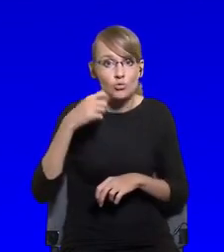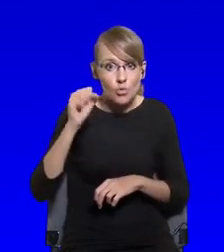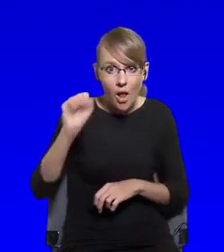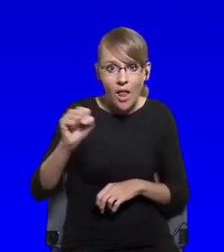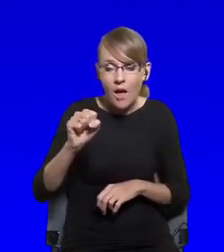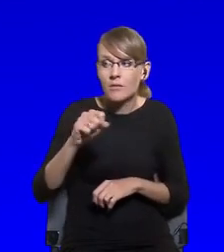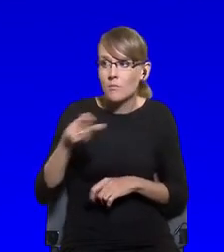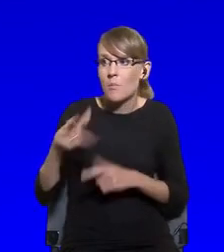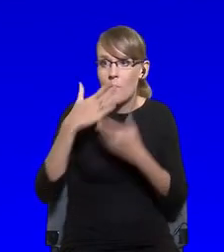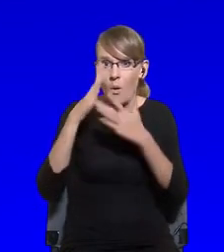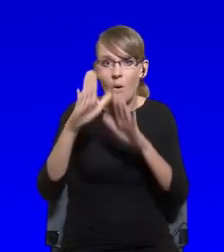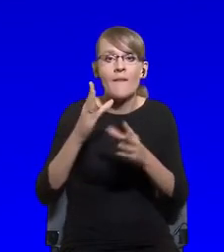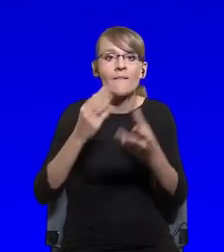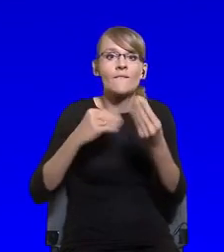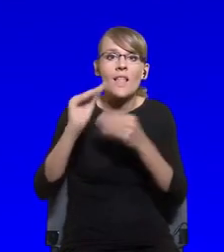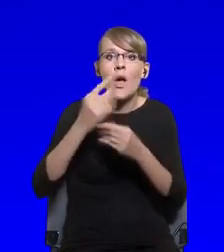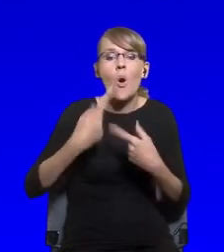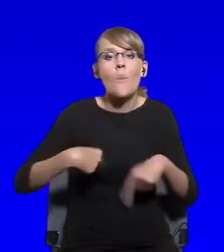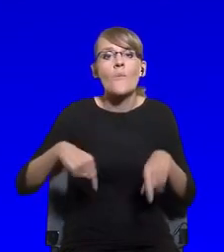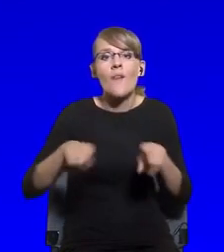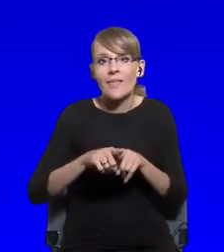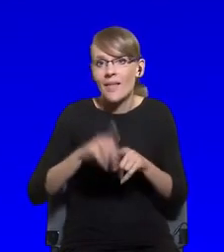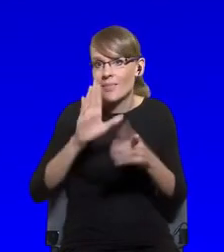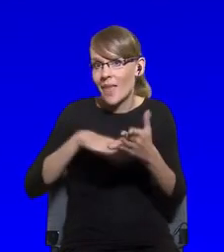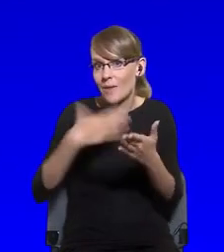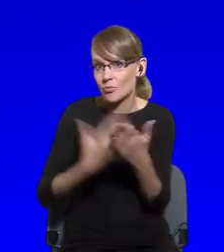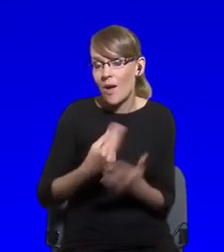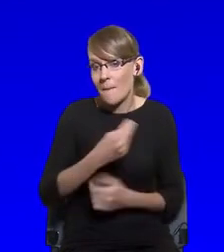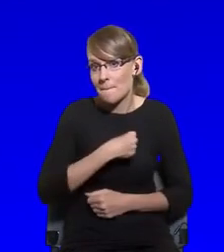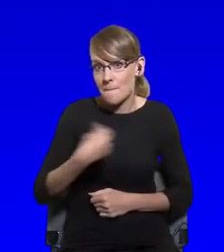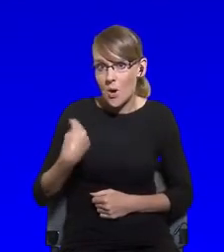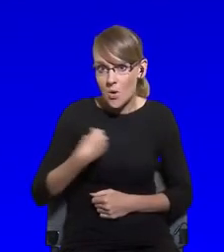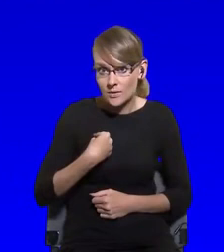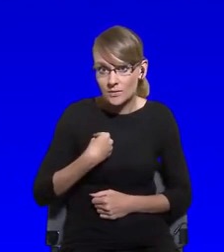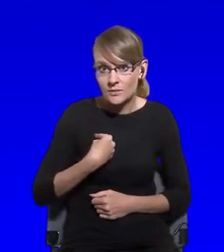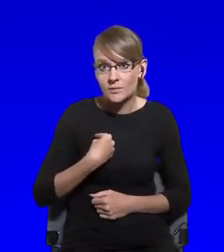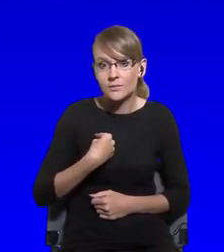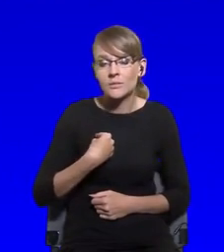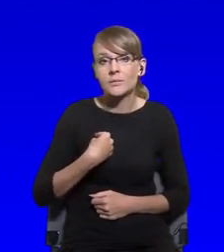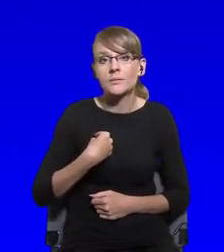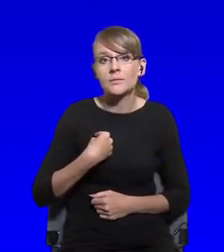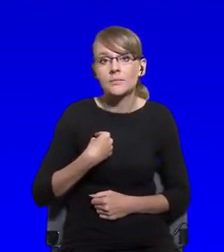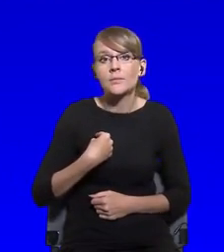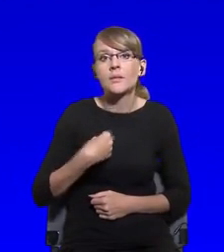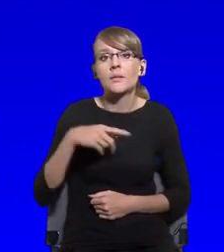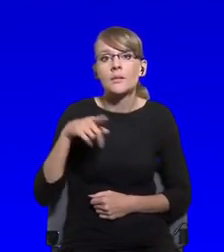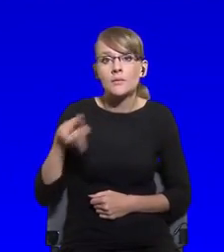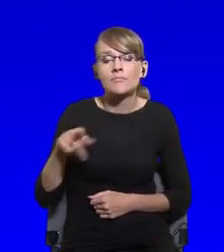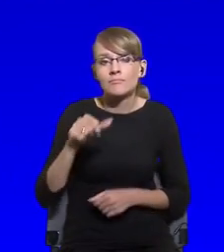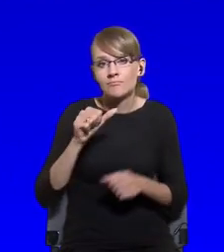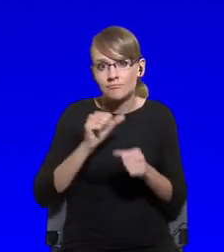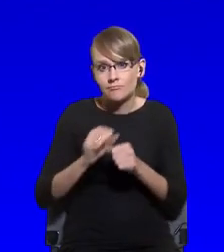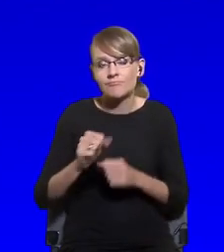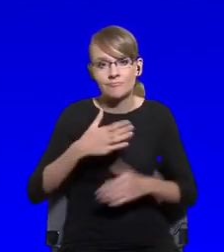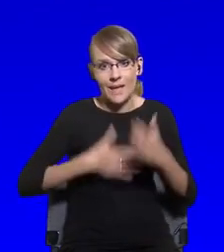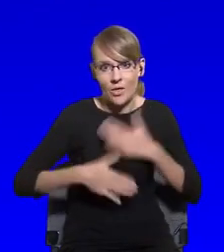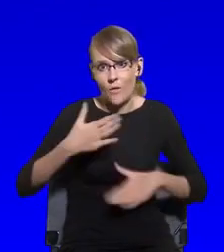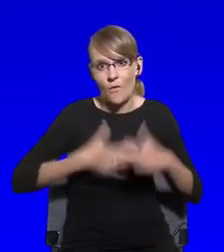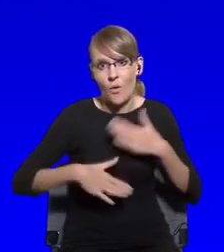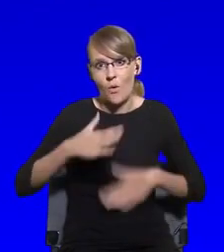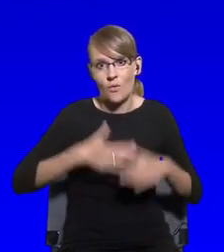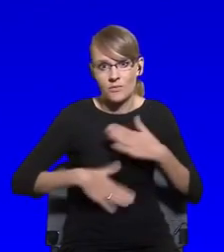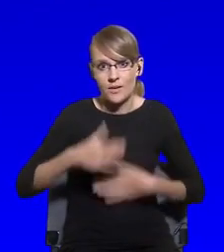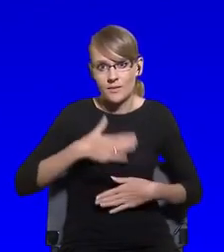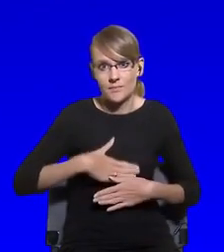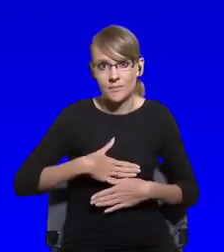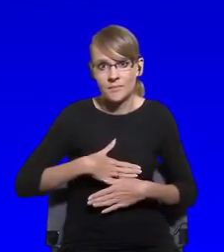states, within countries like Poland, for instance, are quite happy with the state of democracy. If you look at Cebos, for instance,